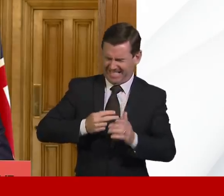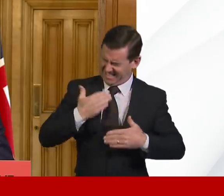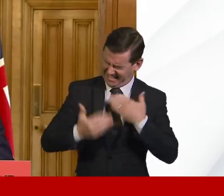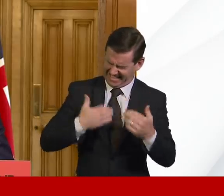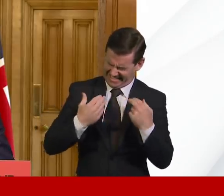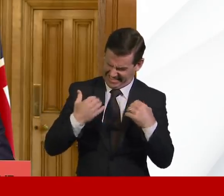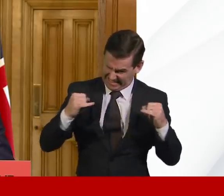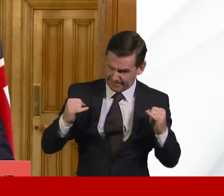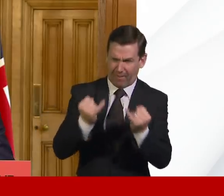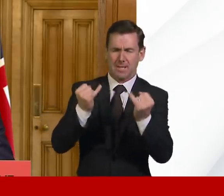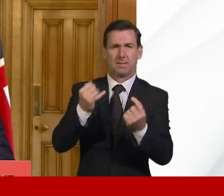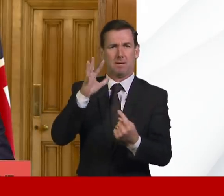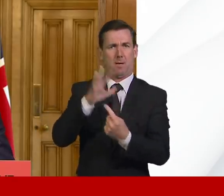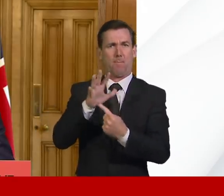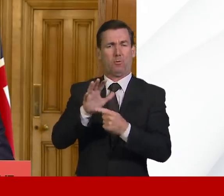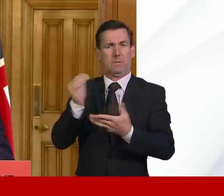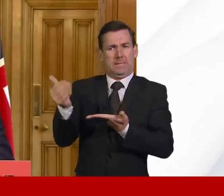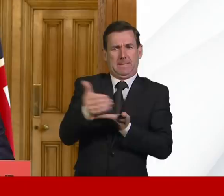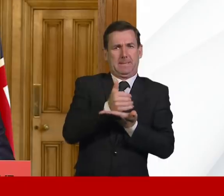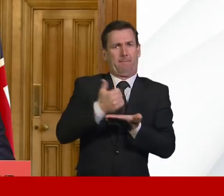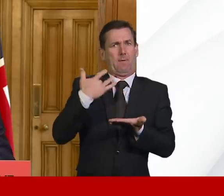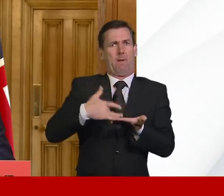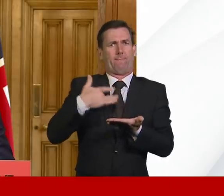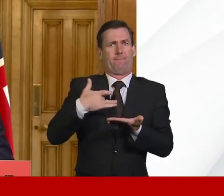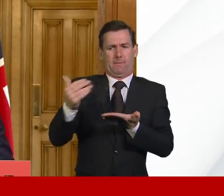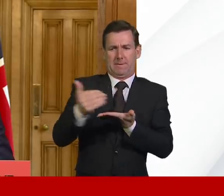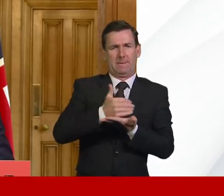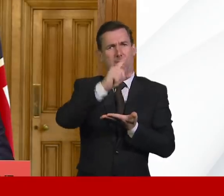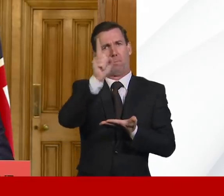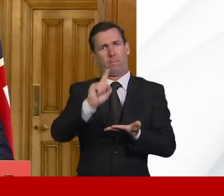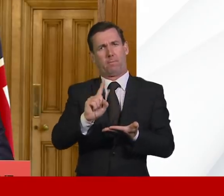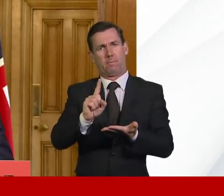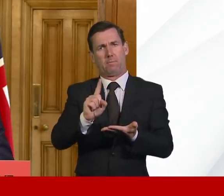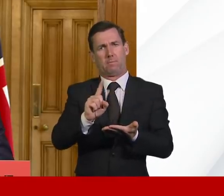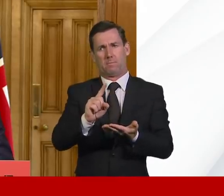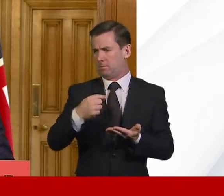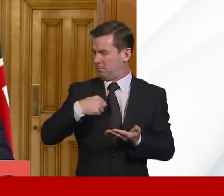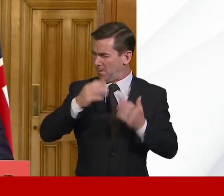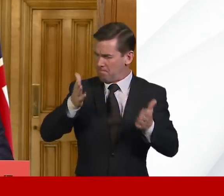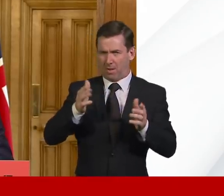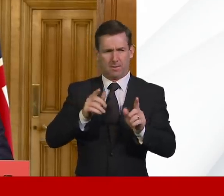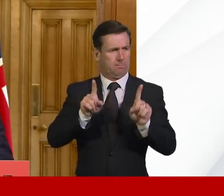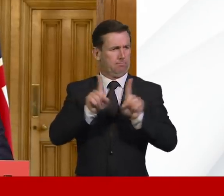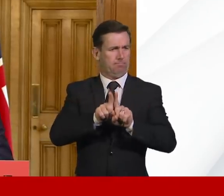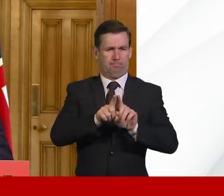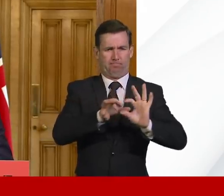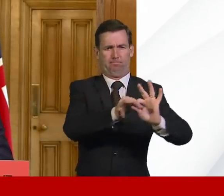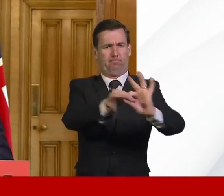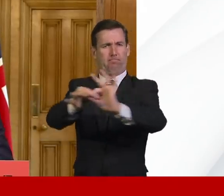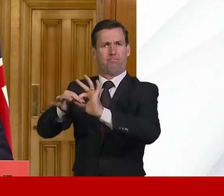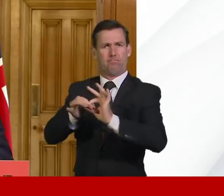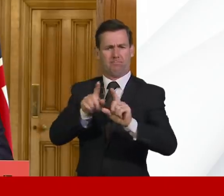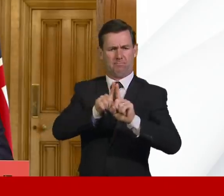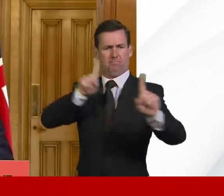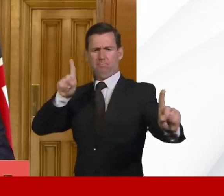livelihoods everywhere in this country. As we stand shoulder to shoulder with our people and our